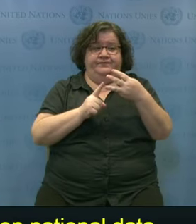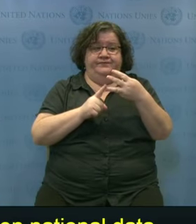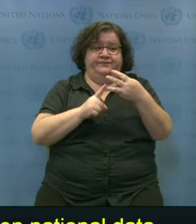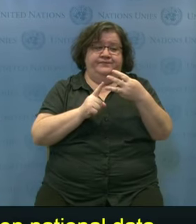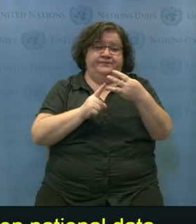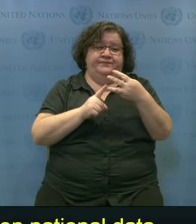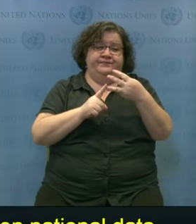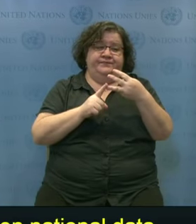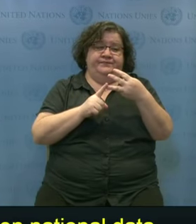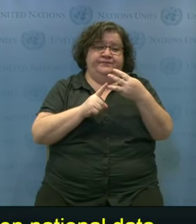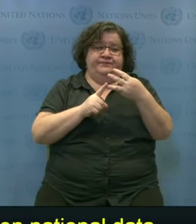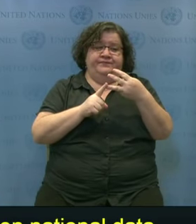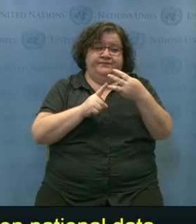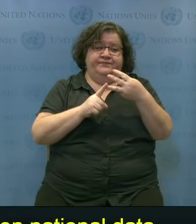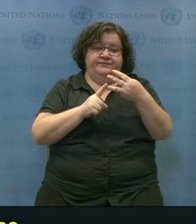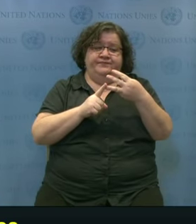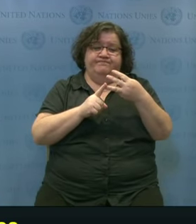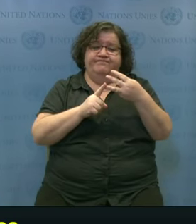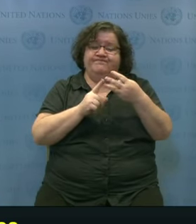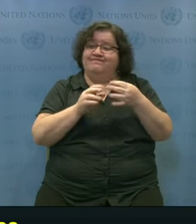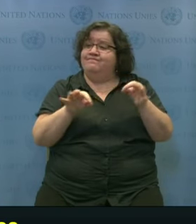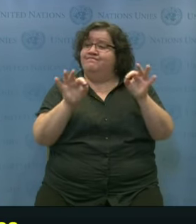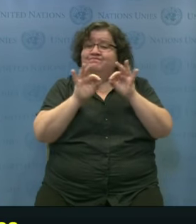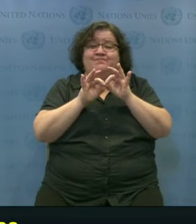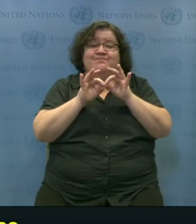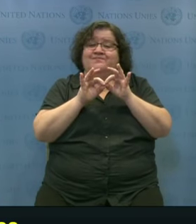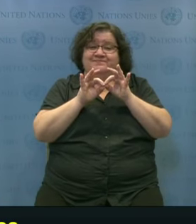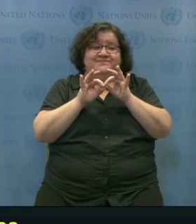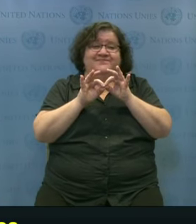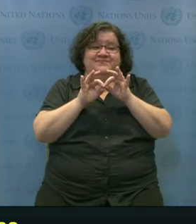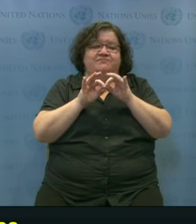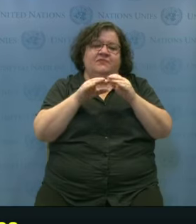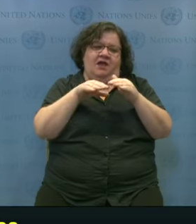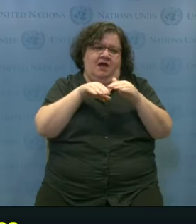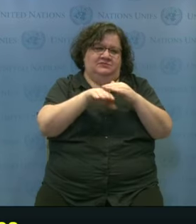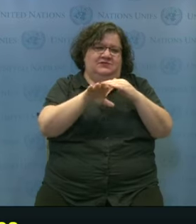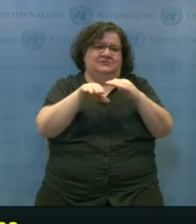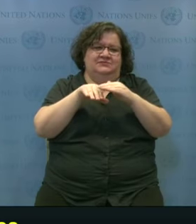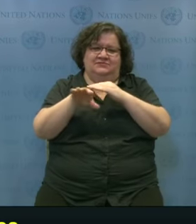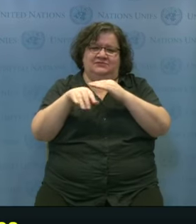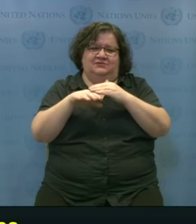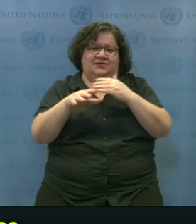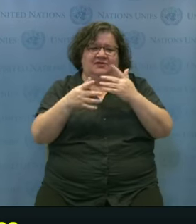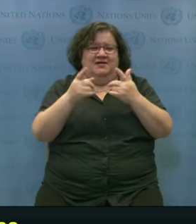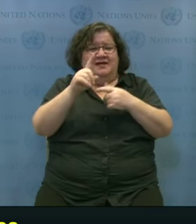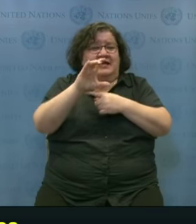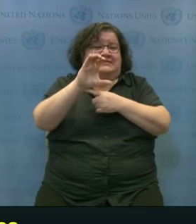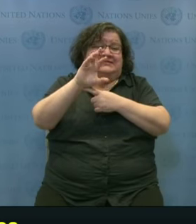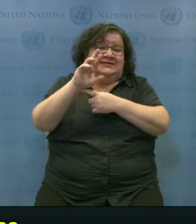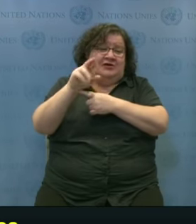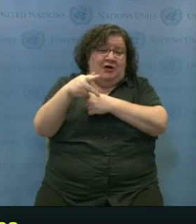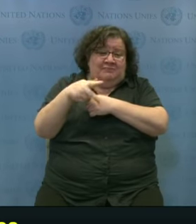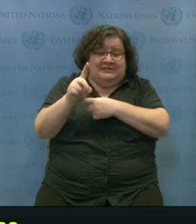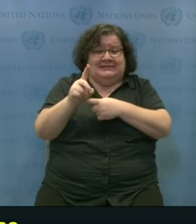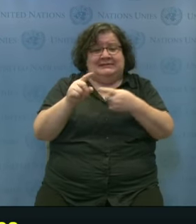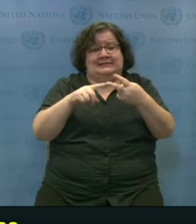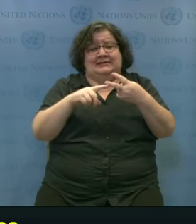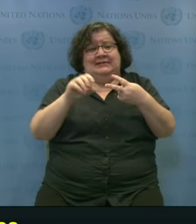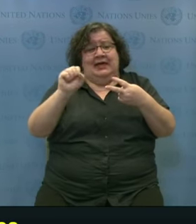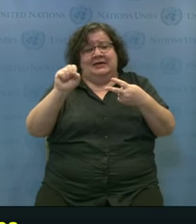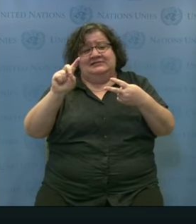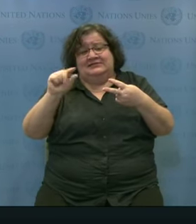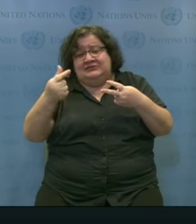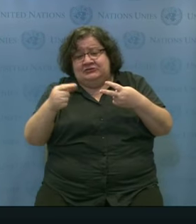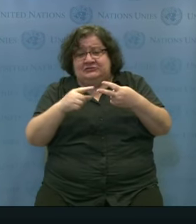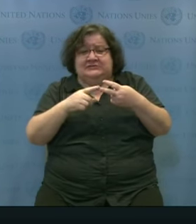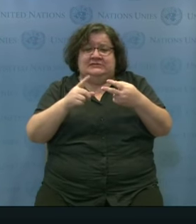Whether it's the CRPD, the SDGs, the Sendai framework or discussions around